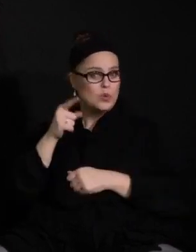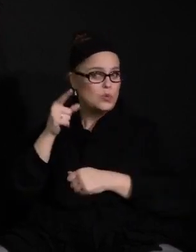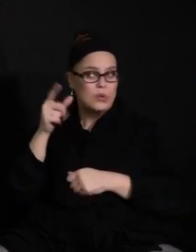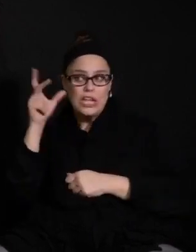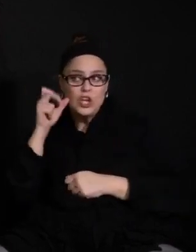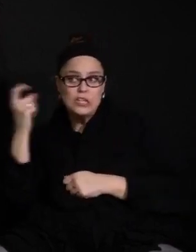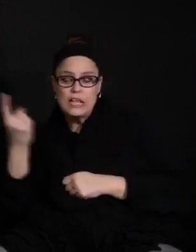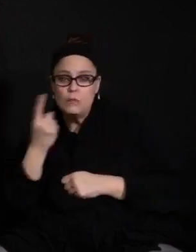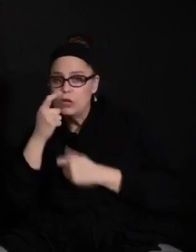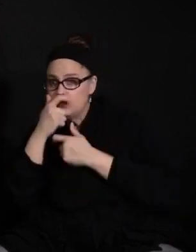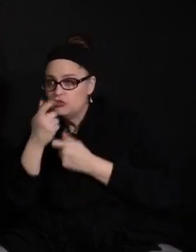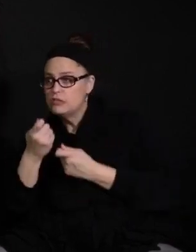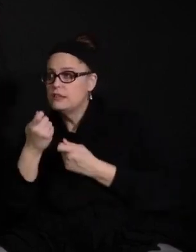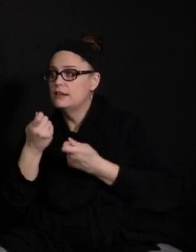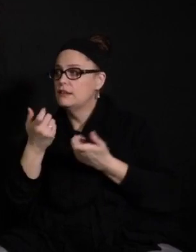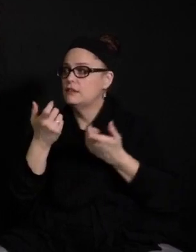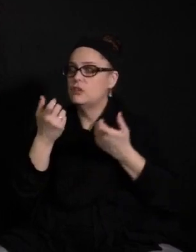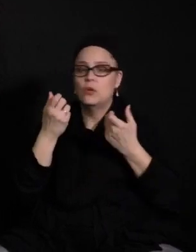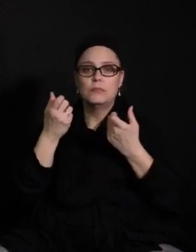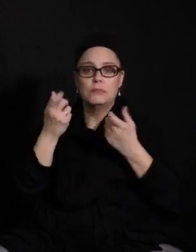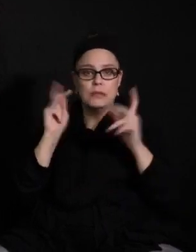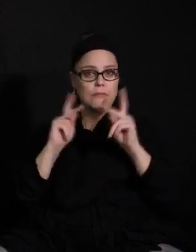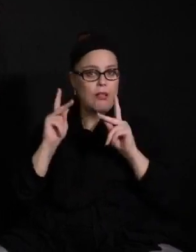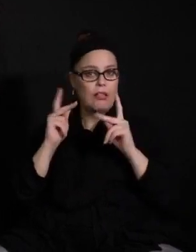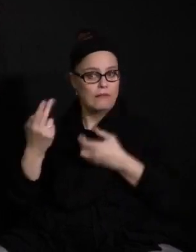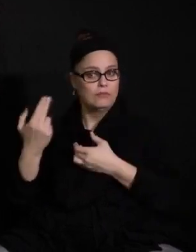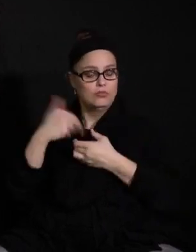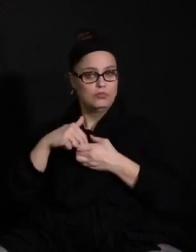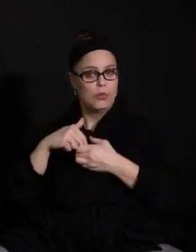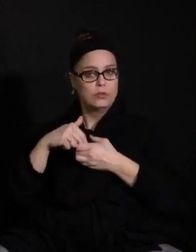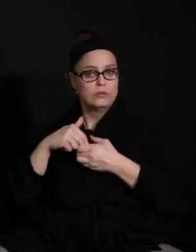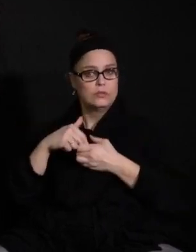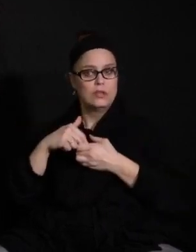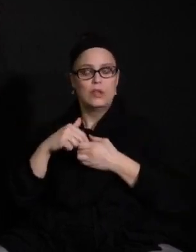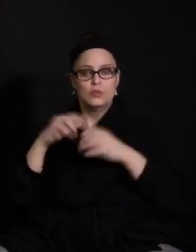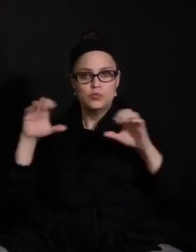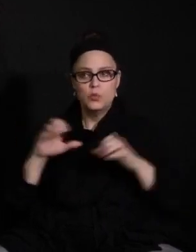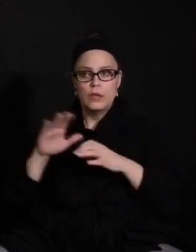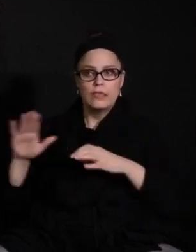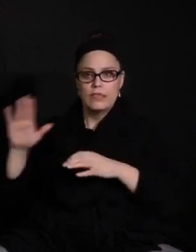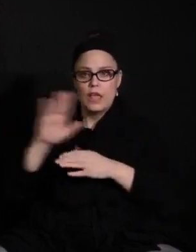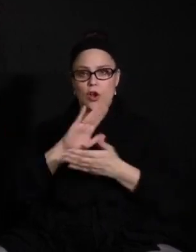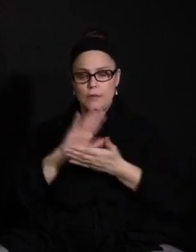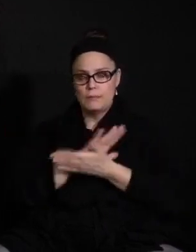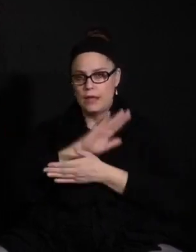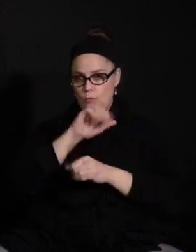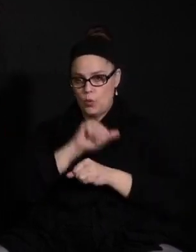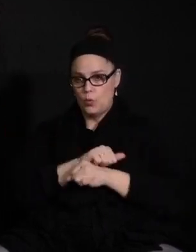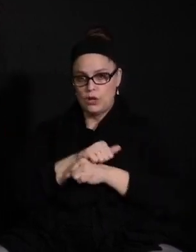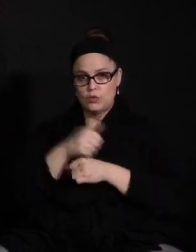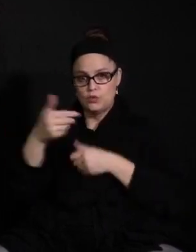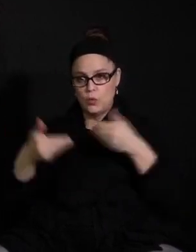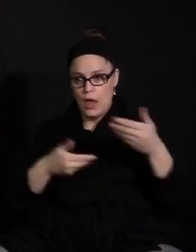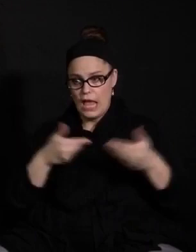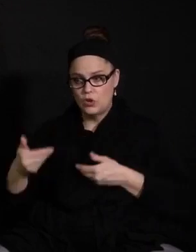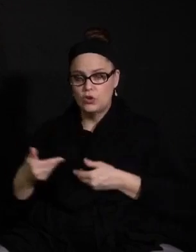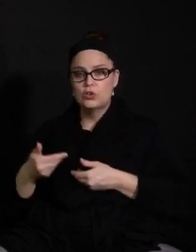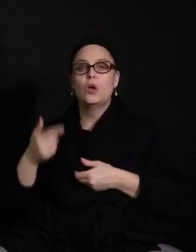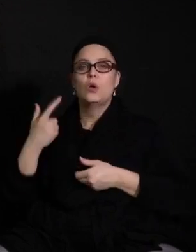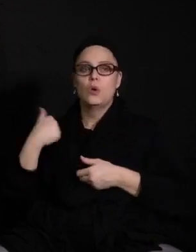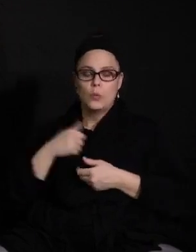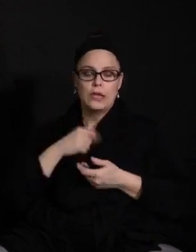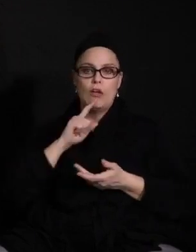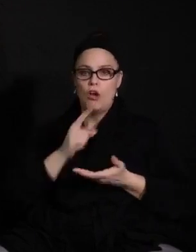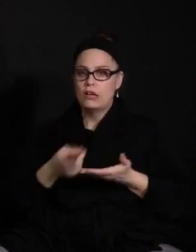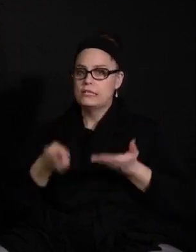as folks have come on and we're doing their paperwork to get them hired, we are getting them